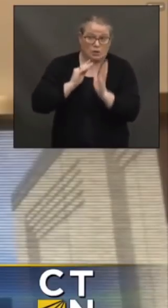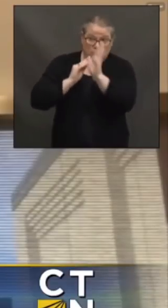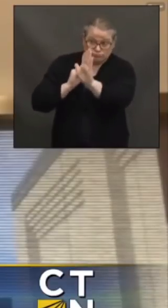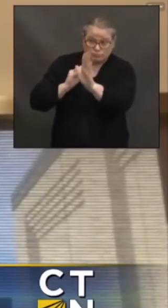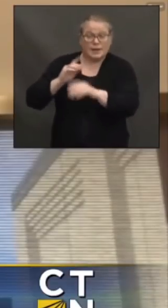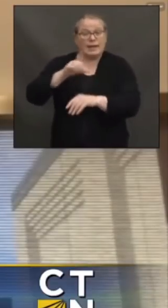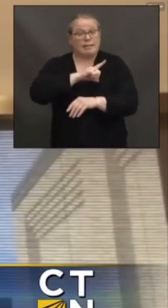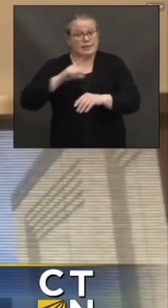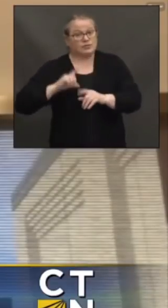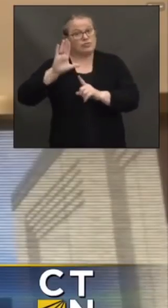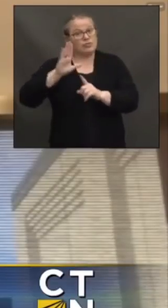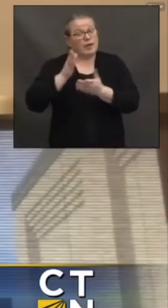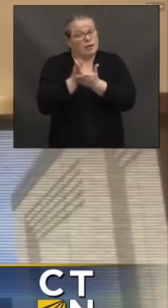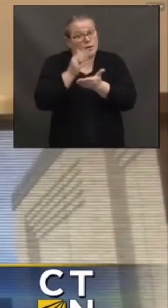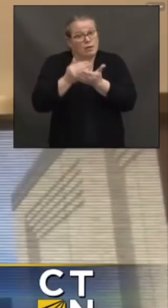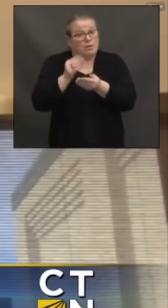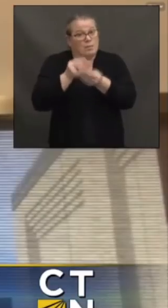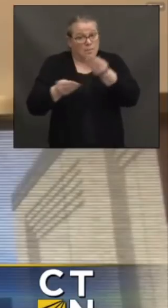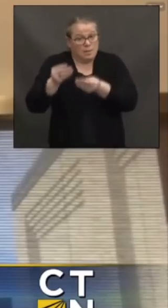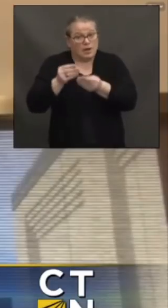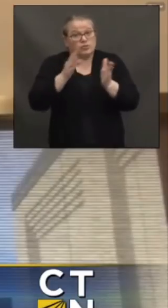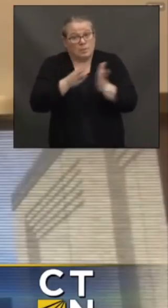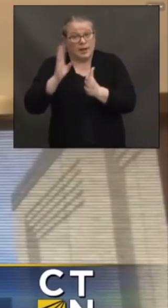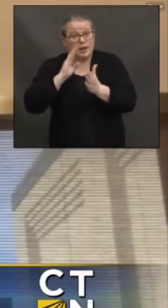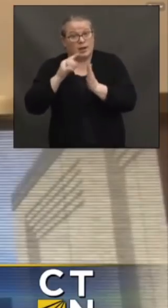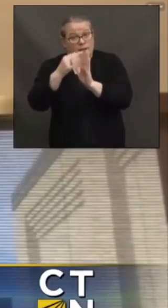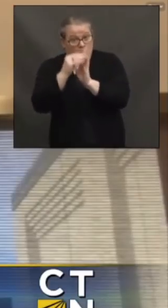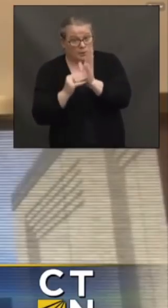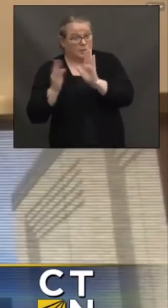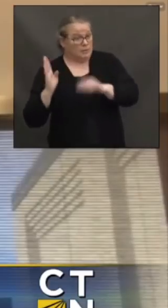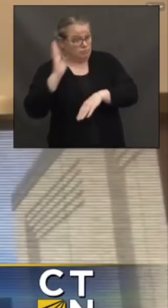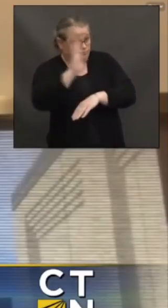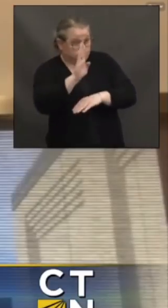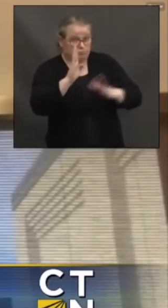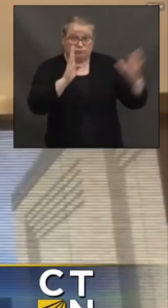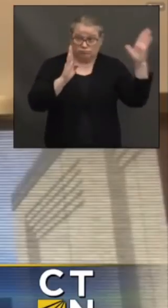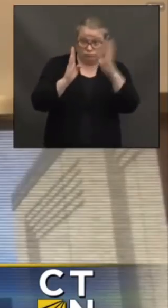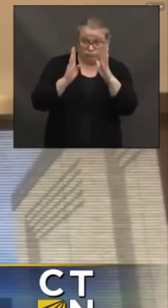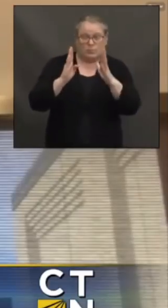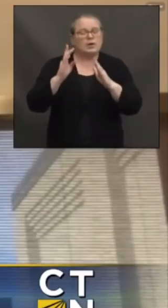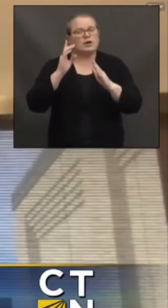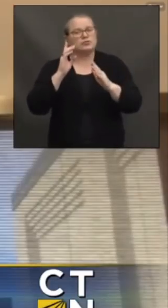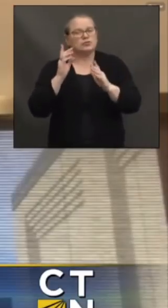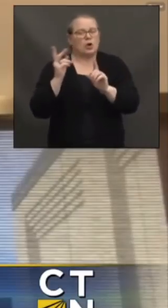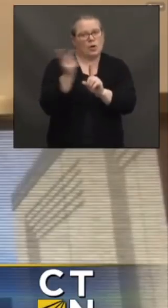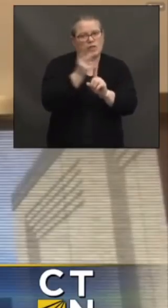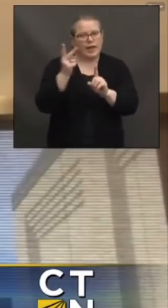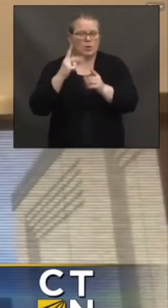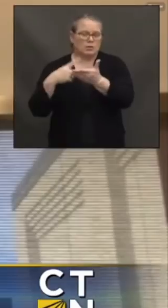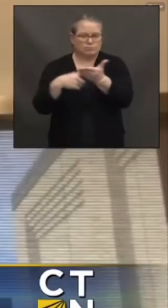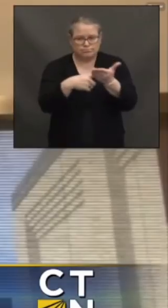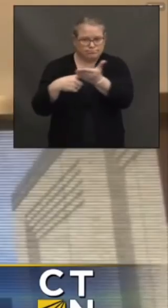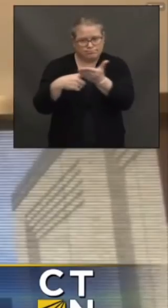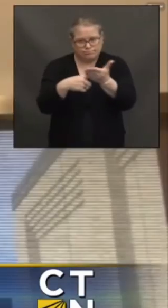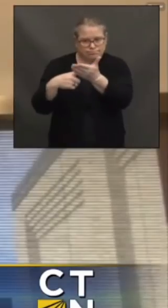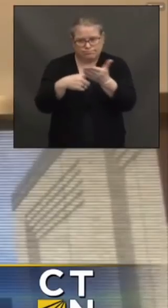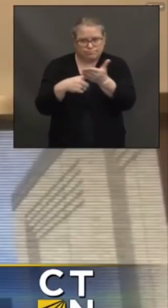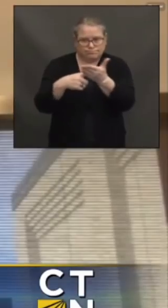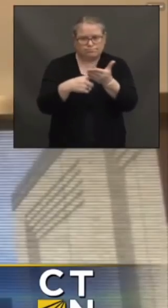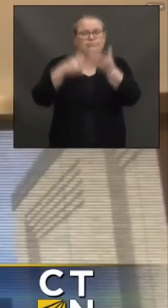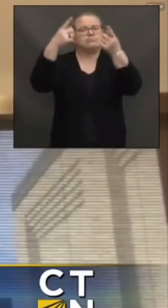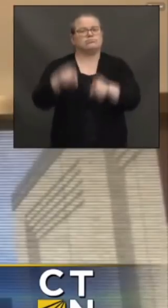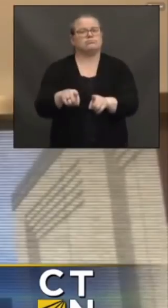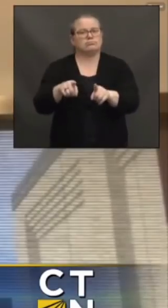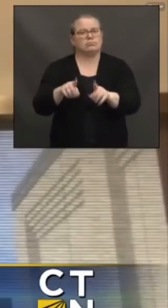in. We think that's critically important that some of these components get incorporated into the bill. At the end of the day, this is about